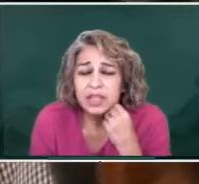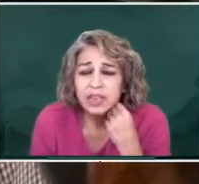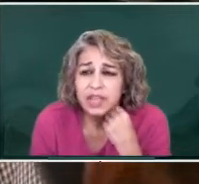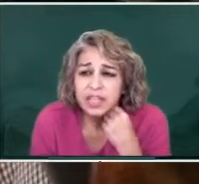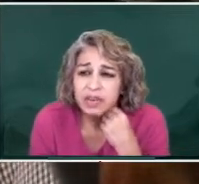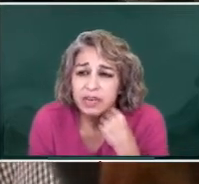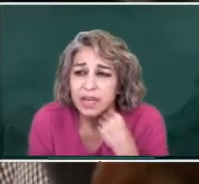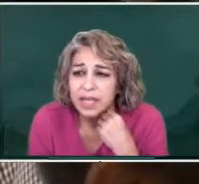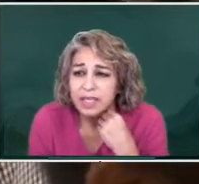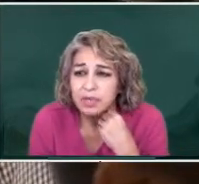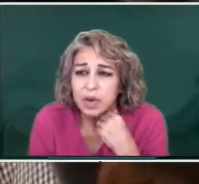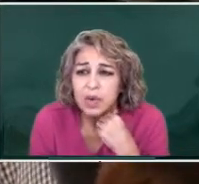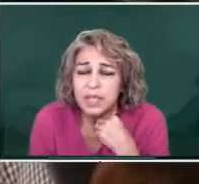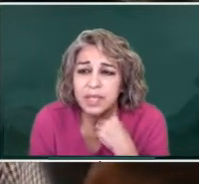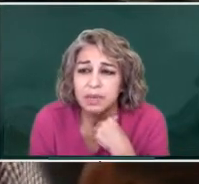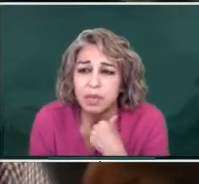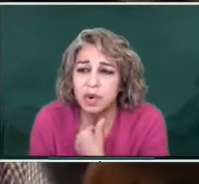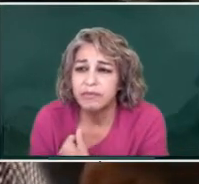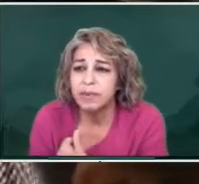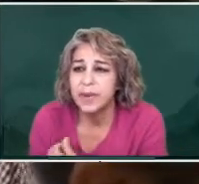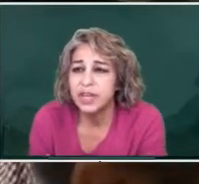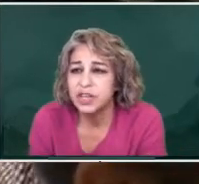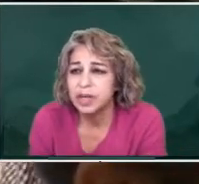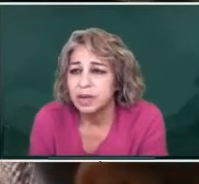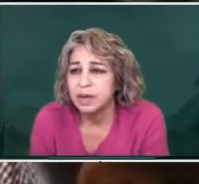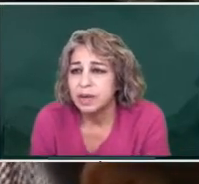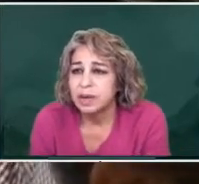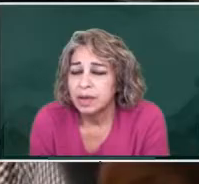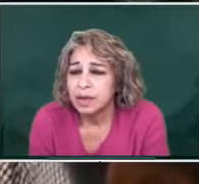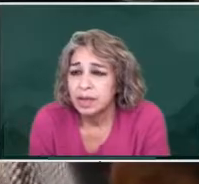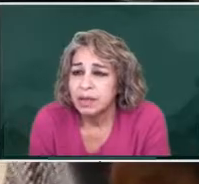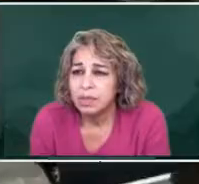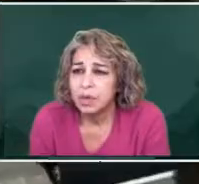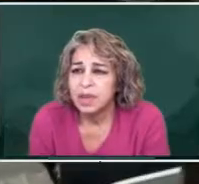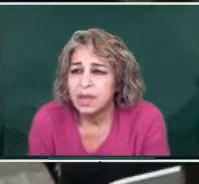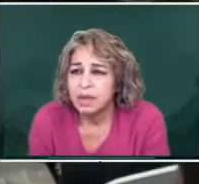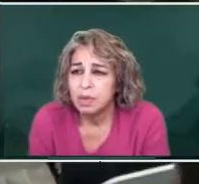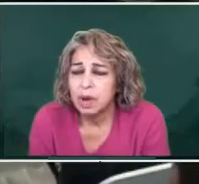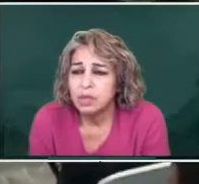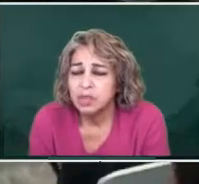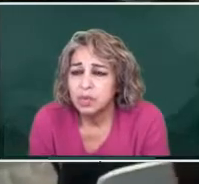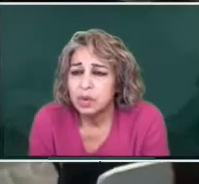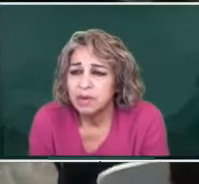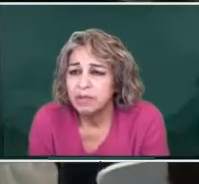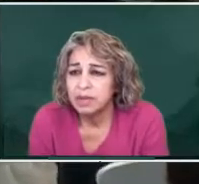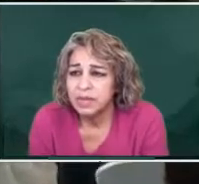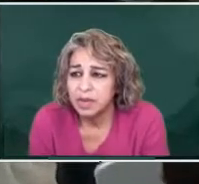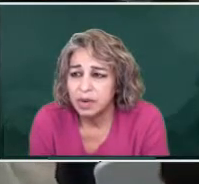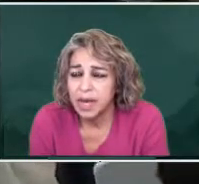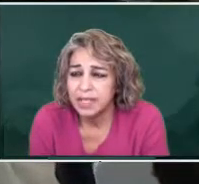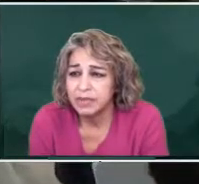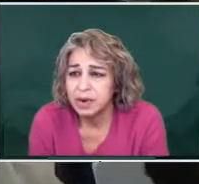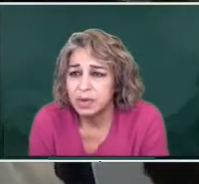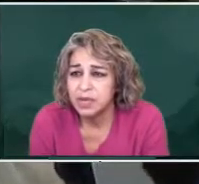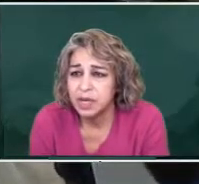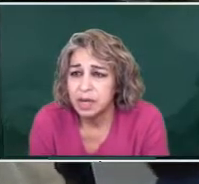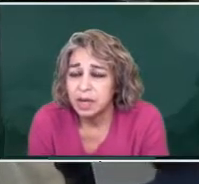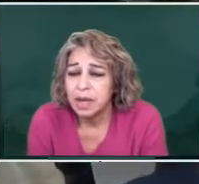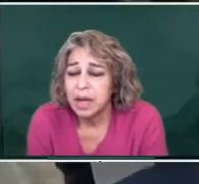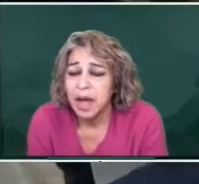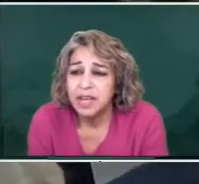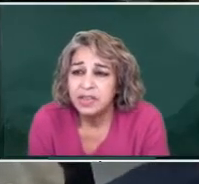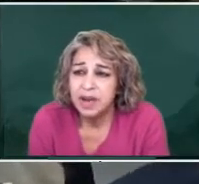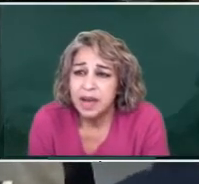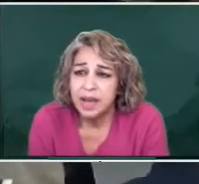Attorney General has requested more information where they also were involved in acts of corruption?